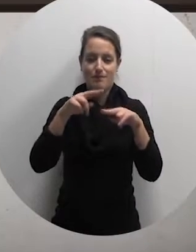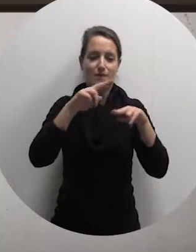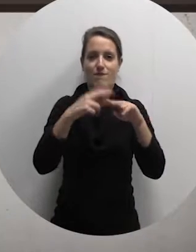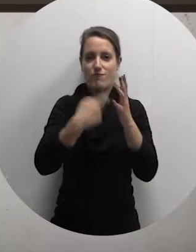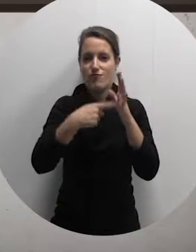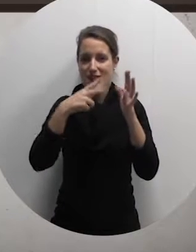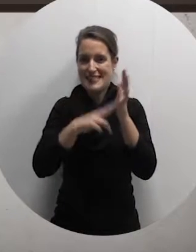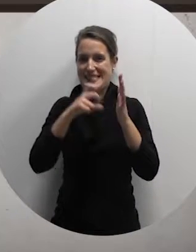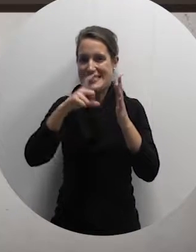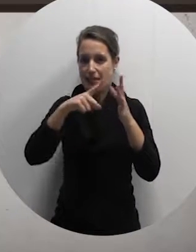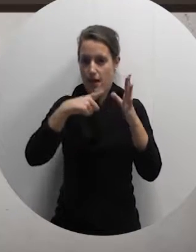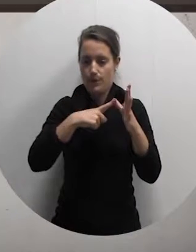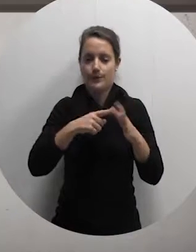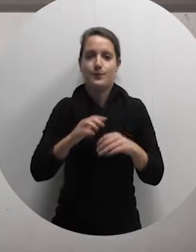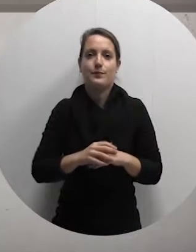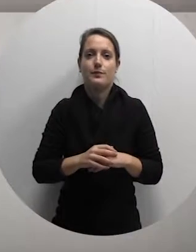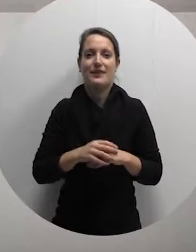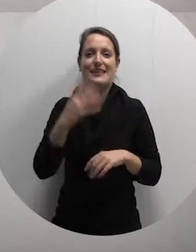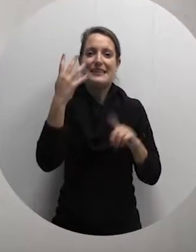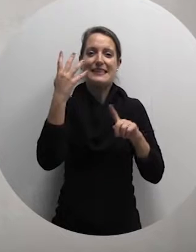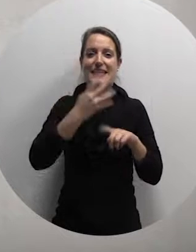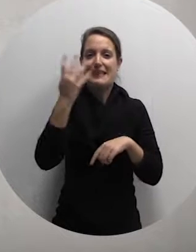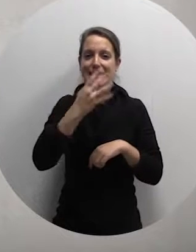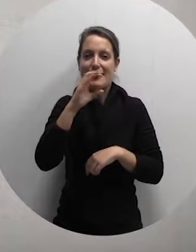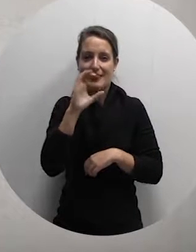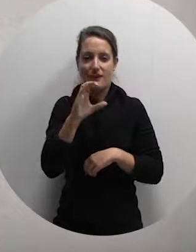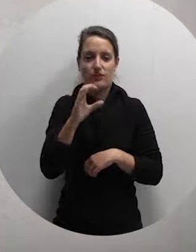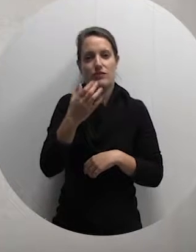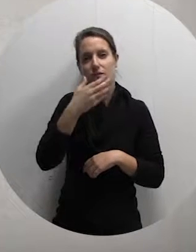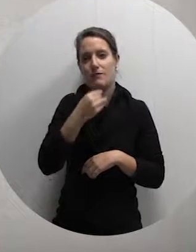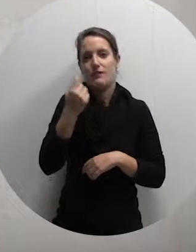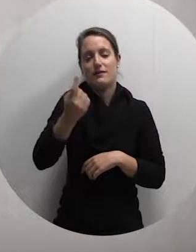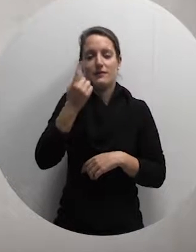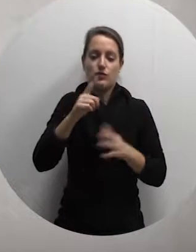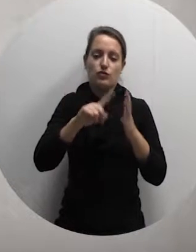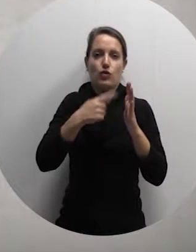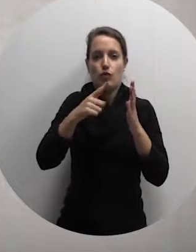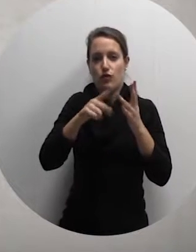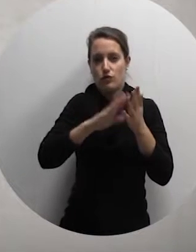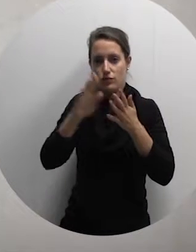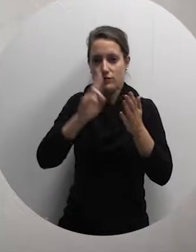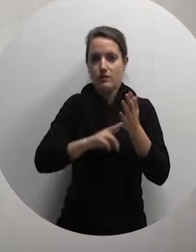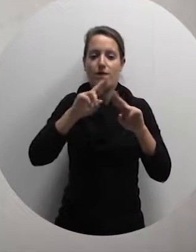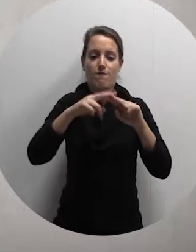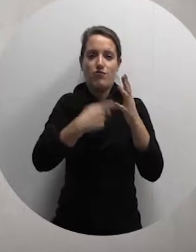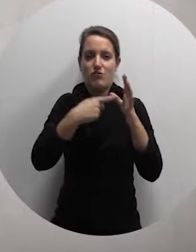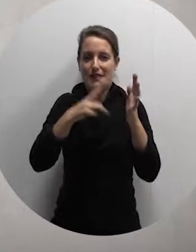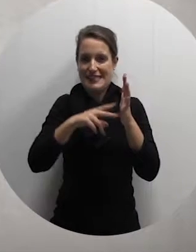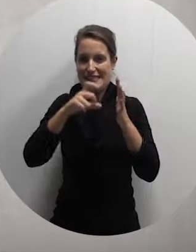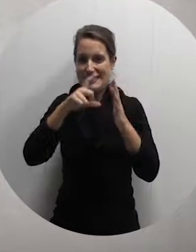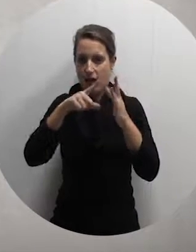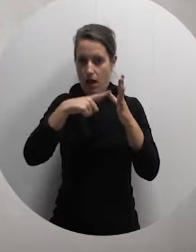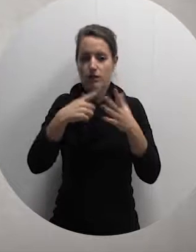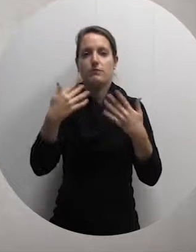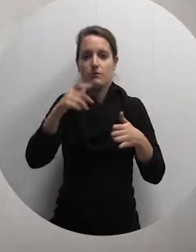The Francia family In the late 19th century, the villa was bought by Colonel John Louis Francia, who was